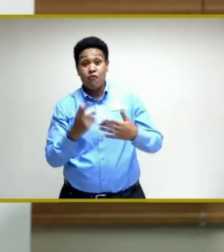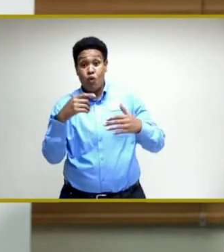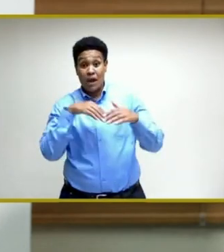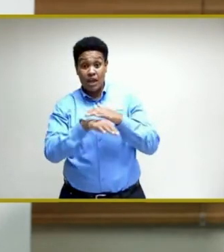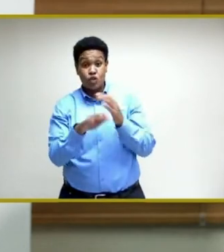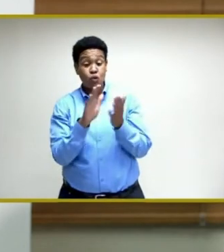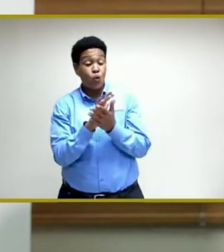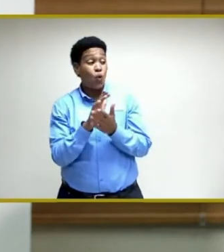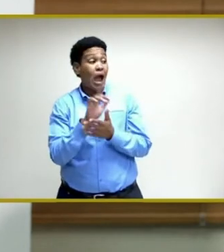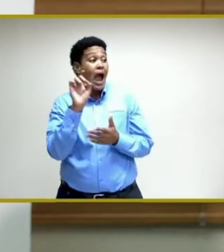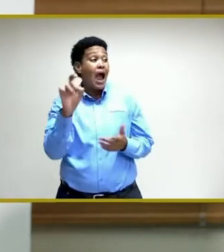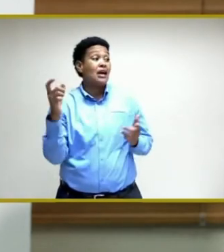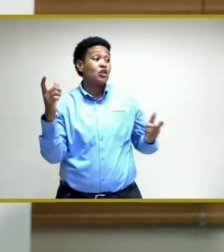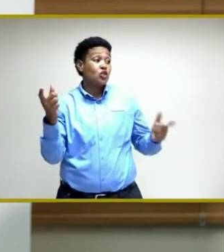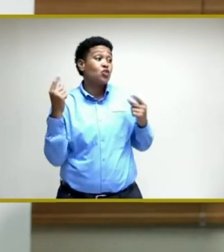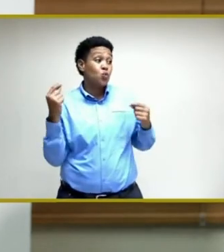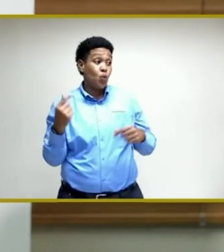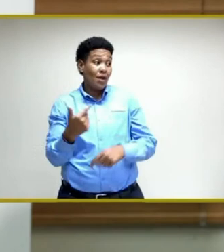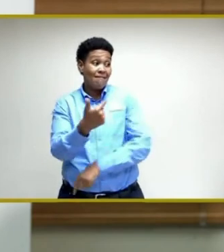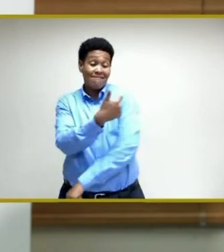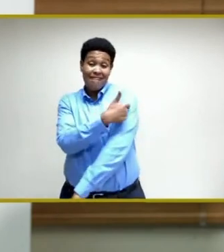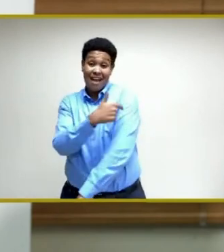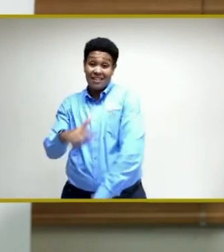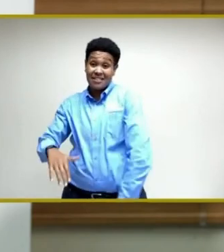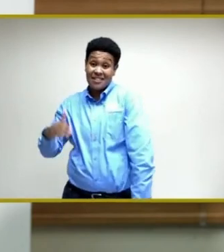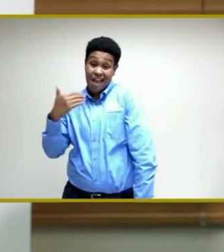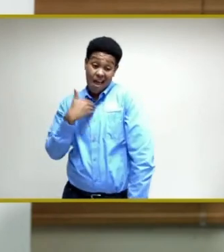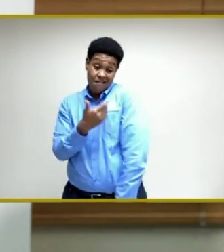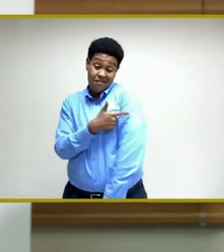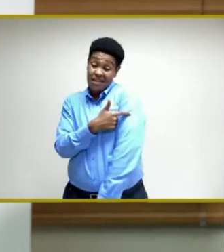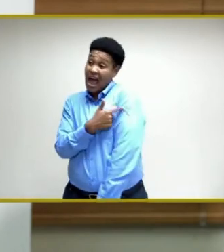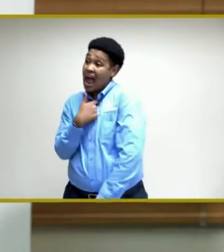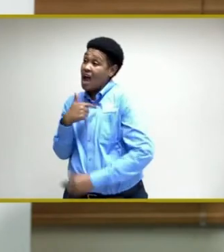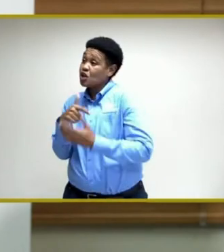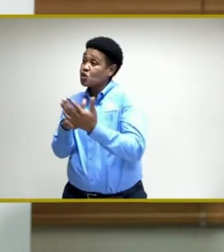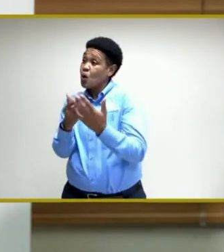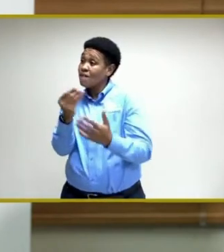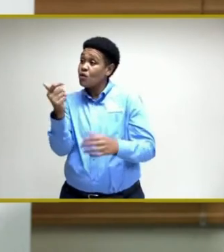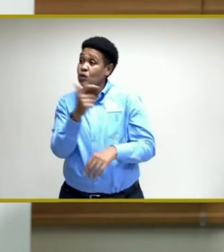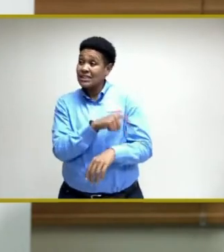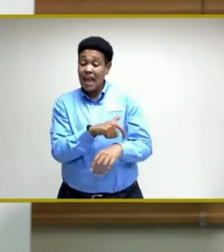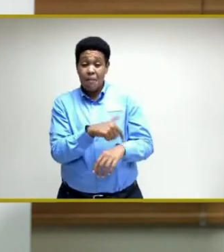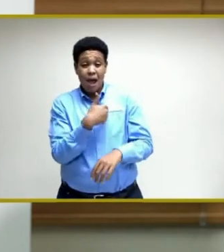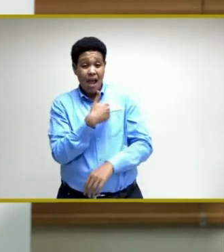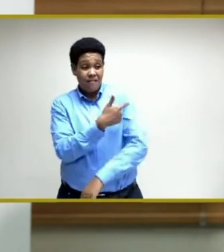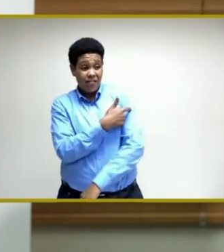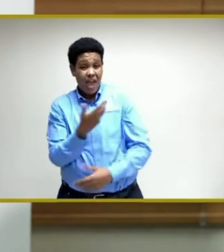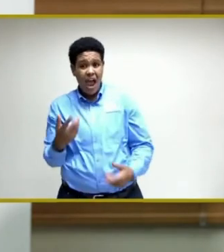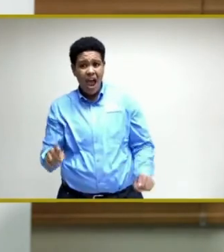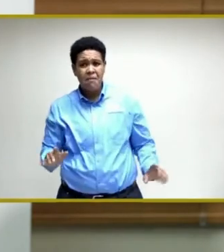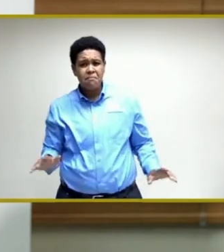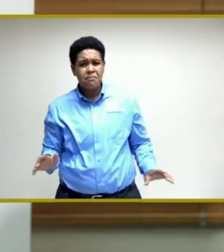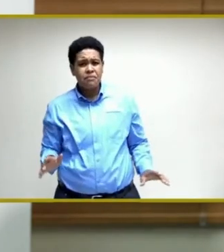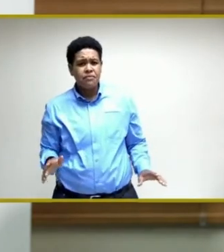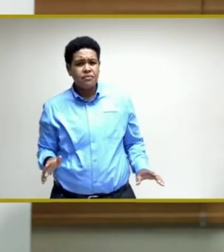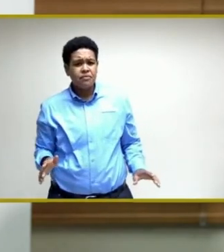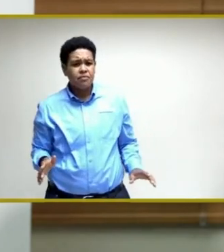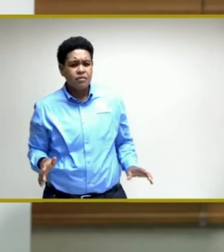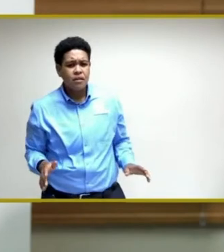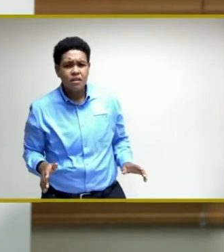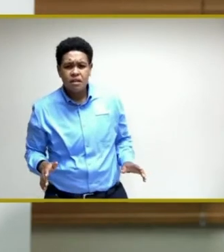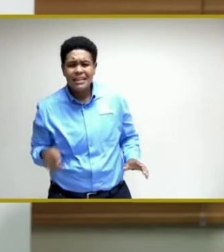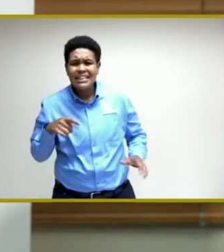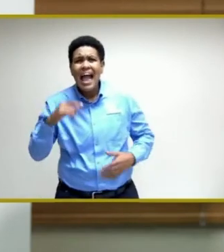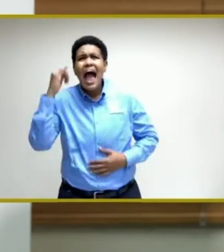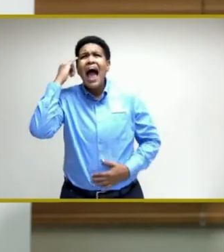into school, you had to do the vaccines. I have it right here, and I've shown it a few times. And so, you know, this